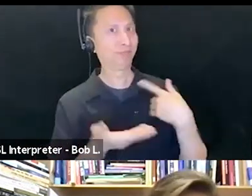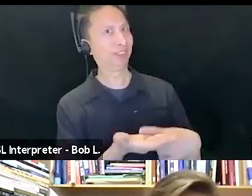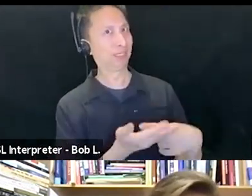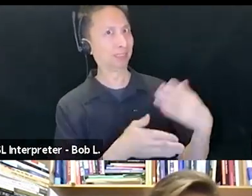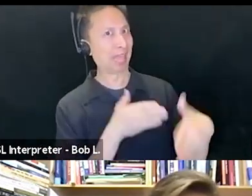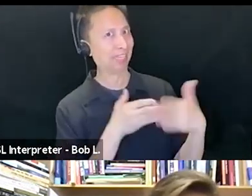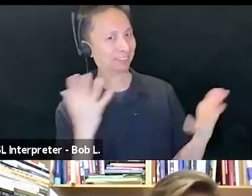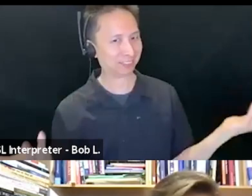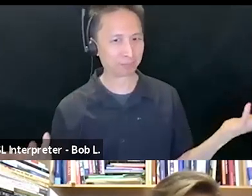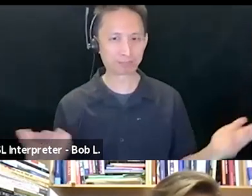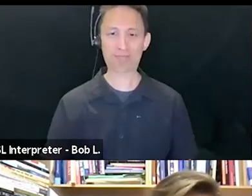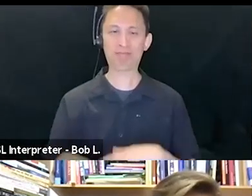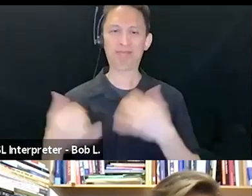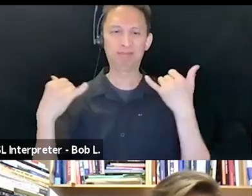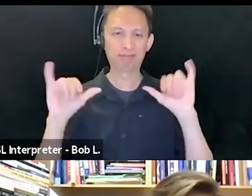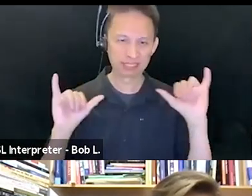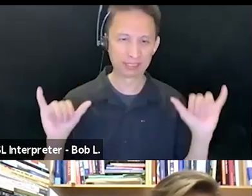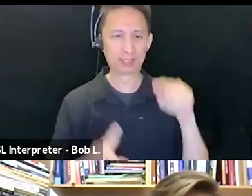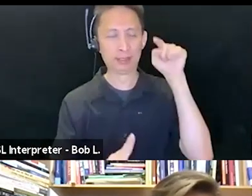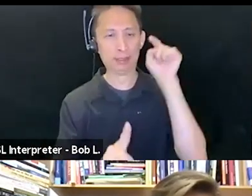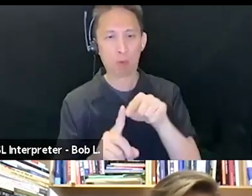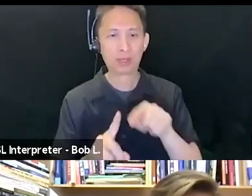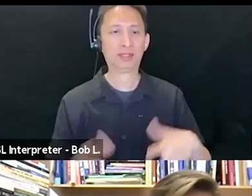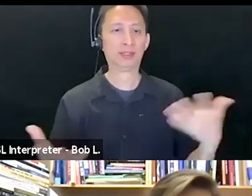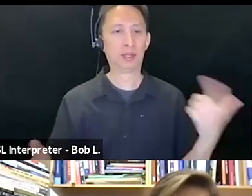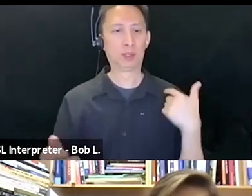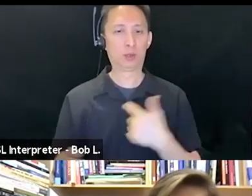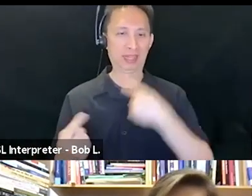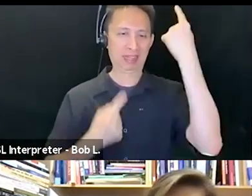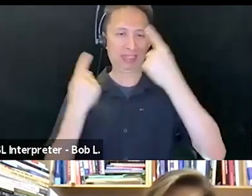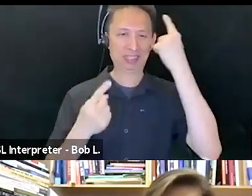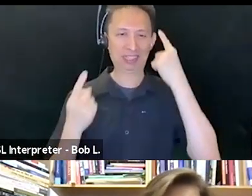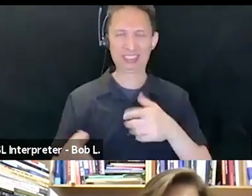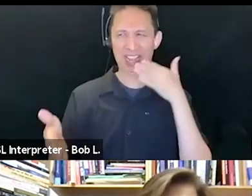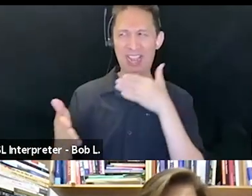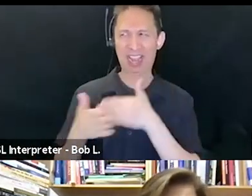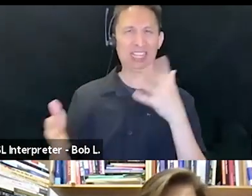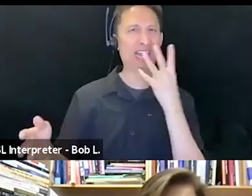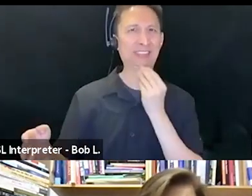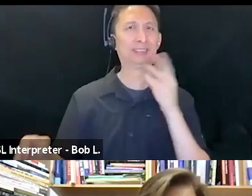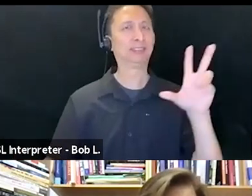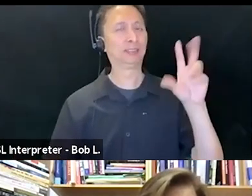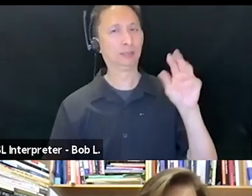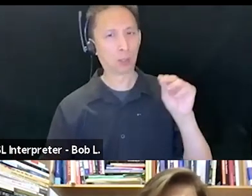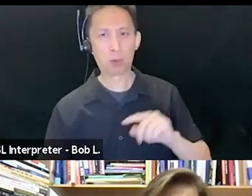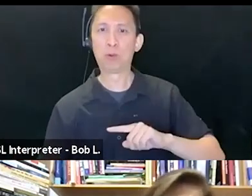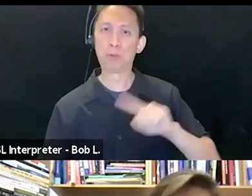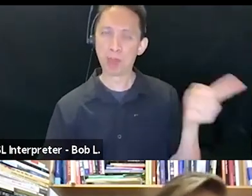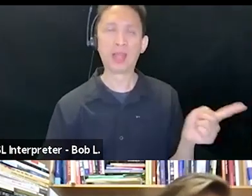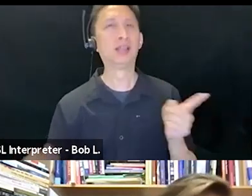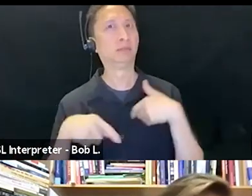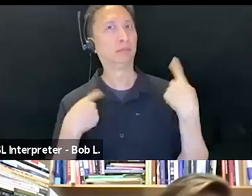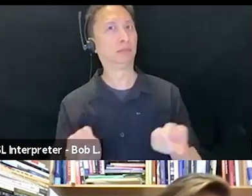such is not to be reduced to anti-Semitism, to which he was explicit in objecting repeatedly throughout the